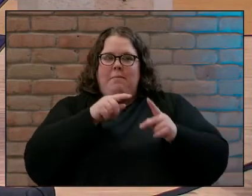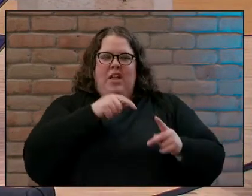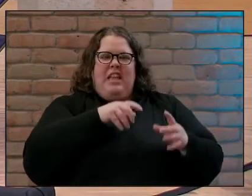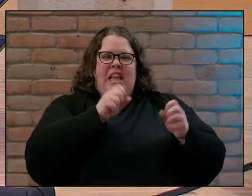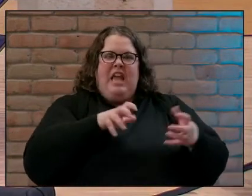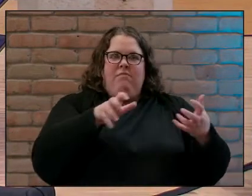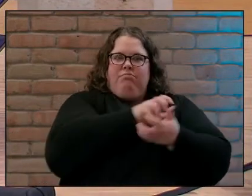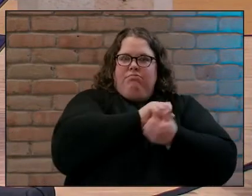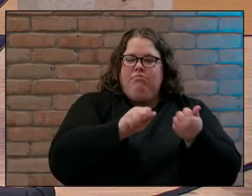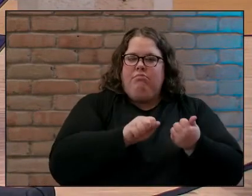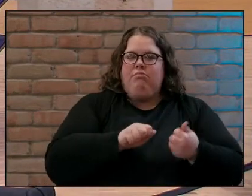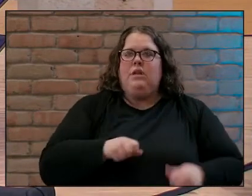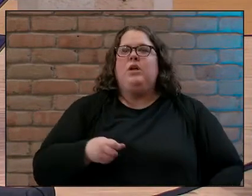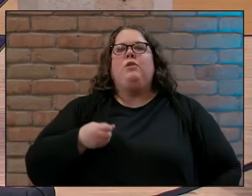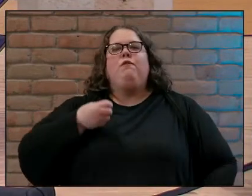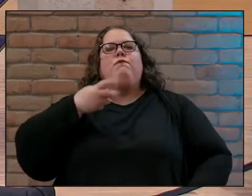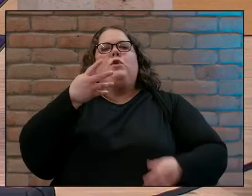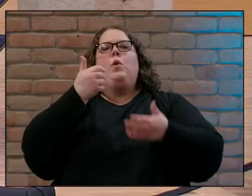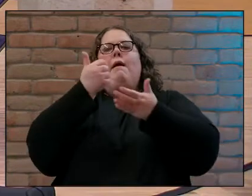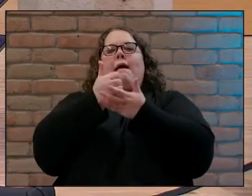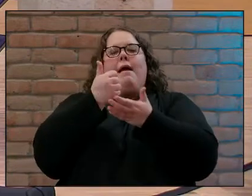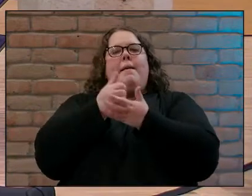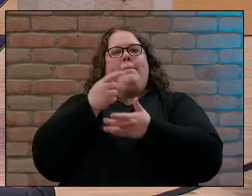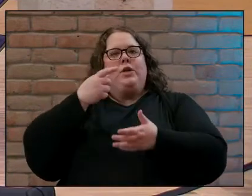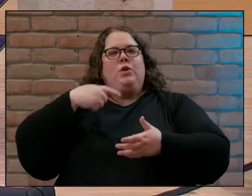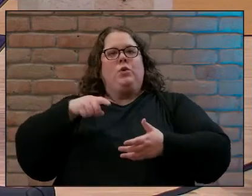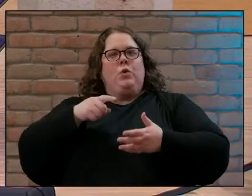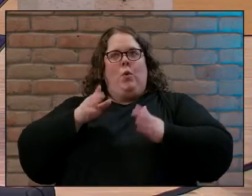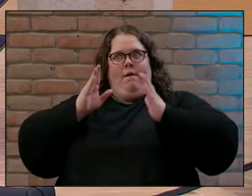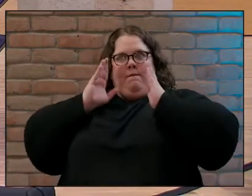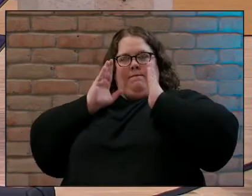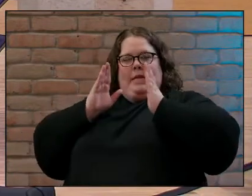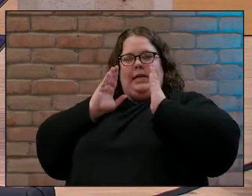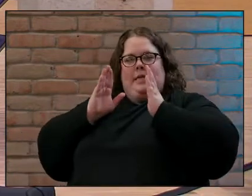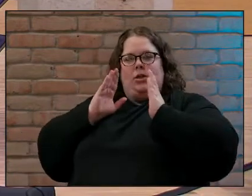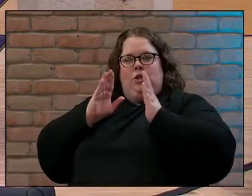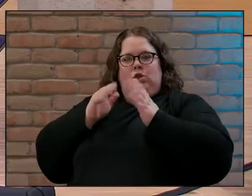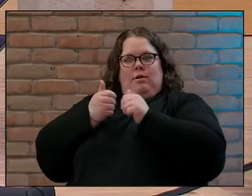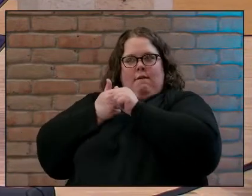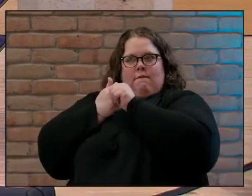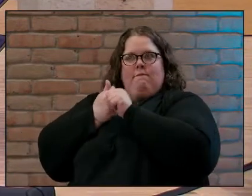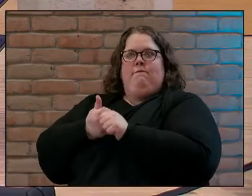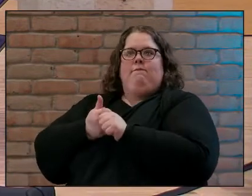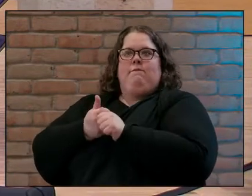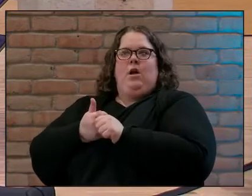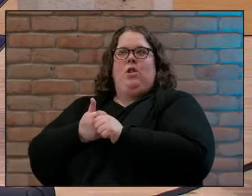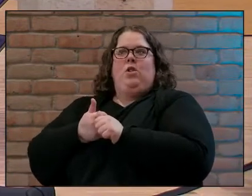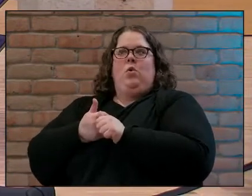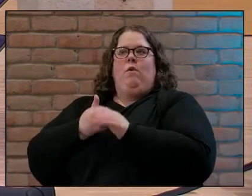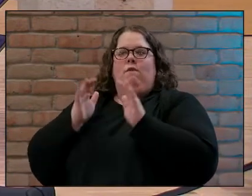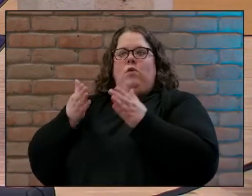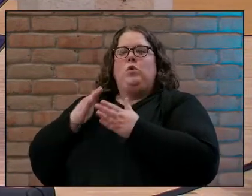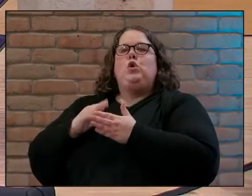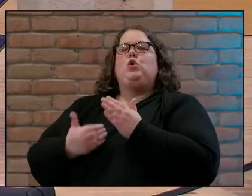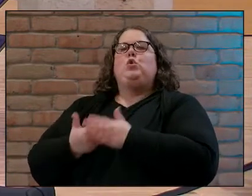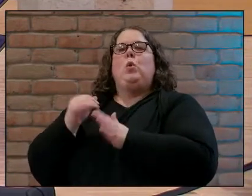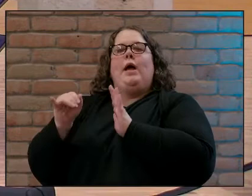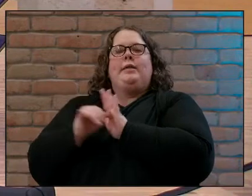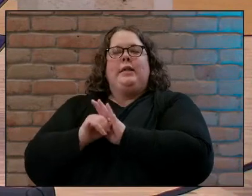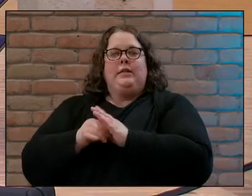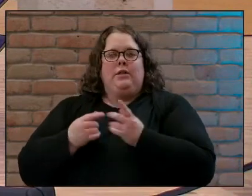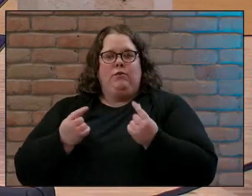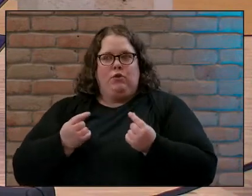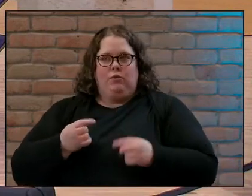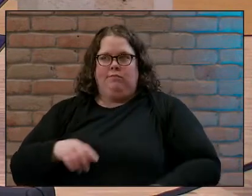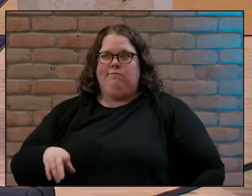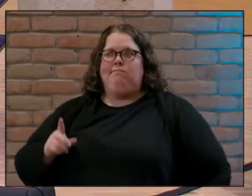to uh to live alert and to pay attention and to follow and live from our new identity in Jesus first one is